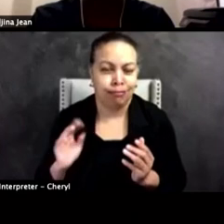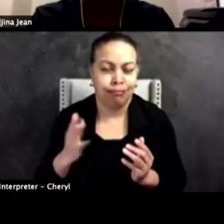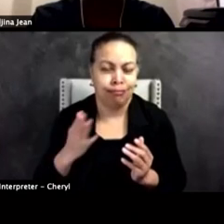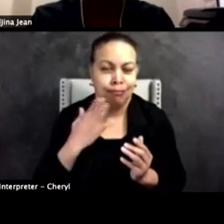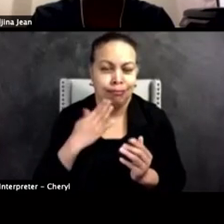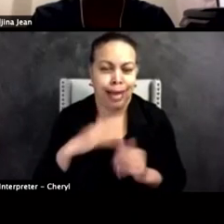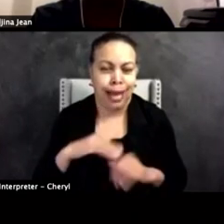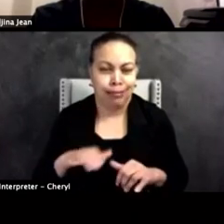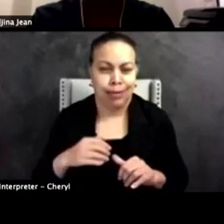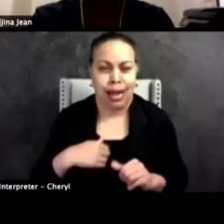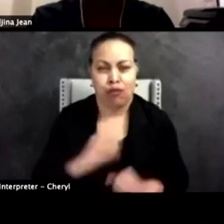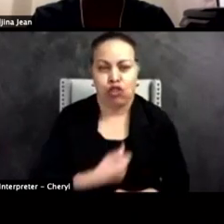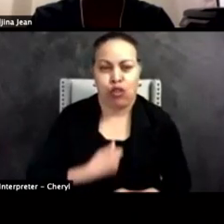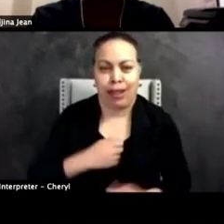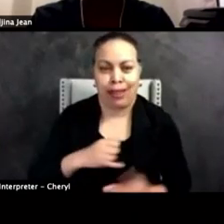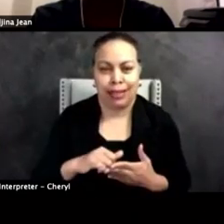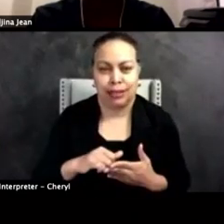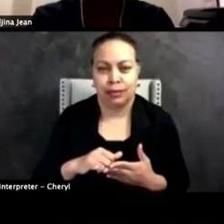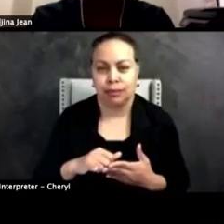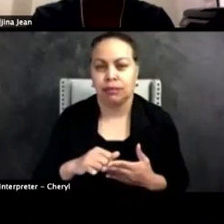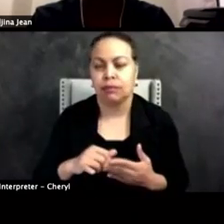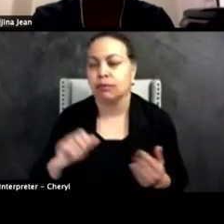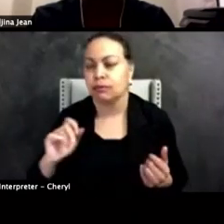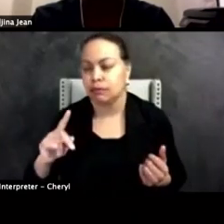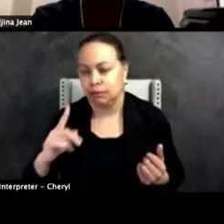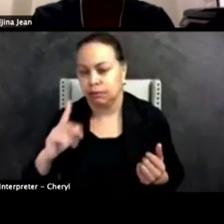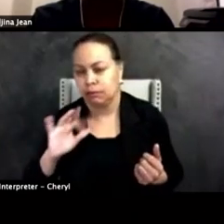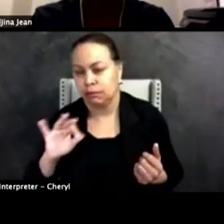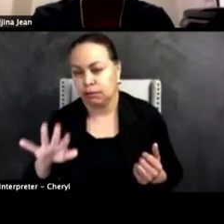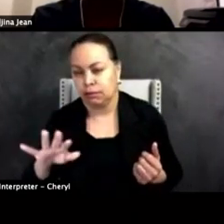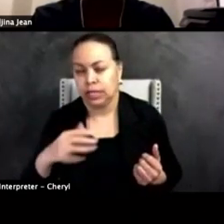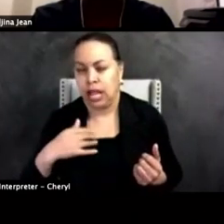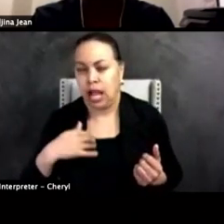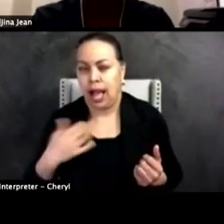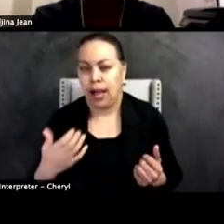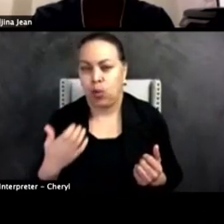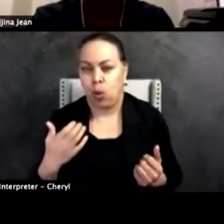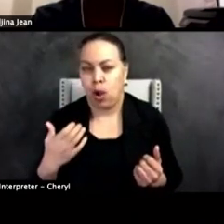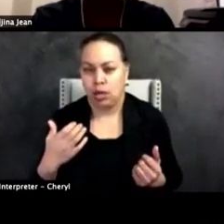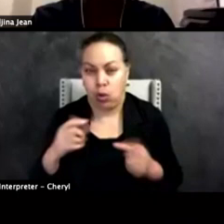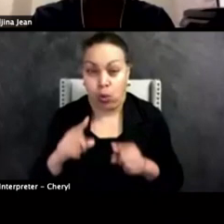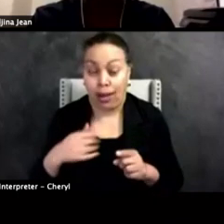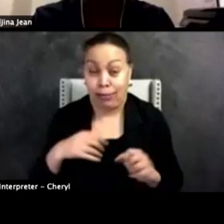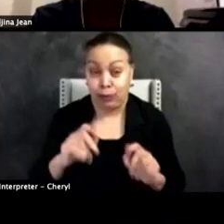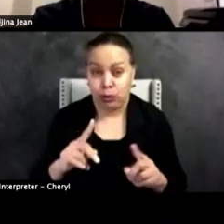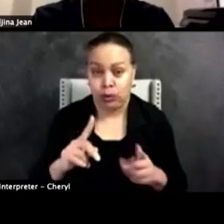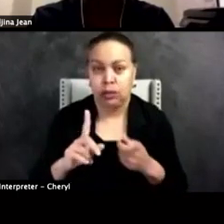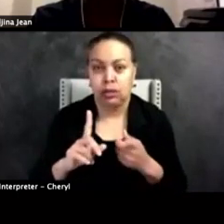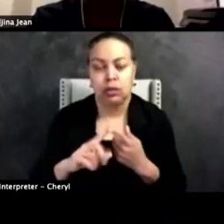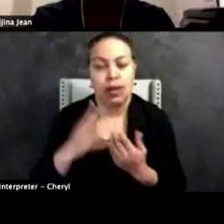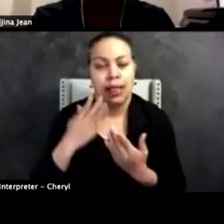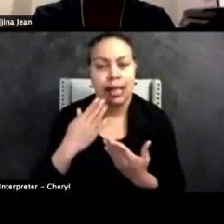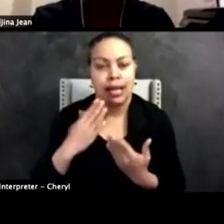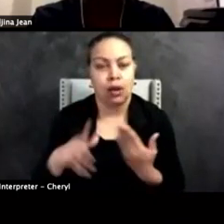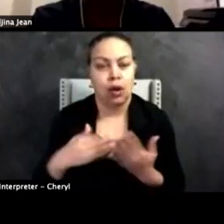Okay. The second thing I just wanted to say is I wanted, while I have a chance to thank all the people who worked really hard